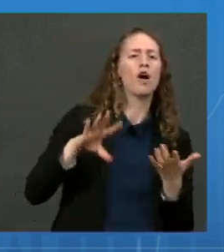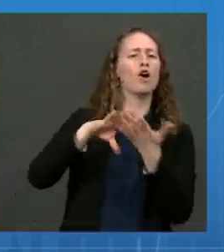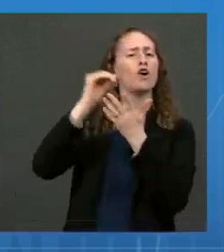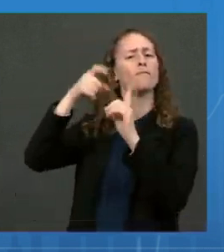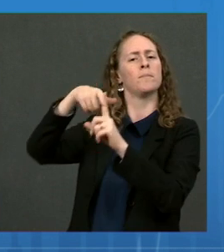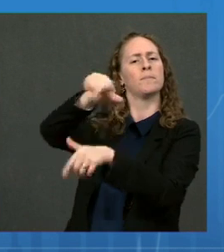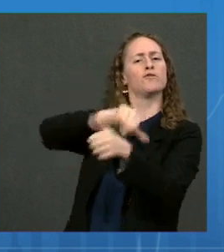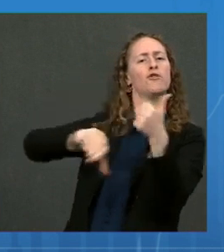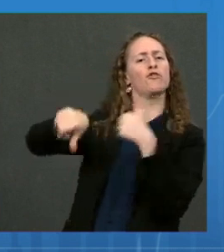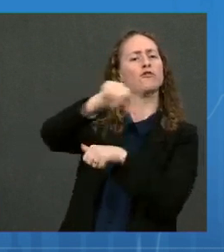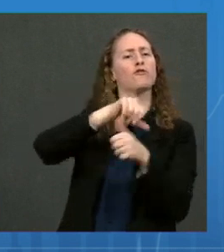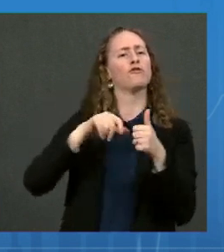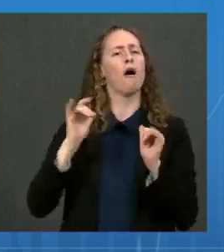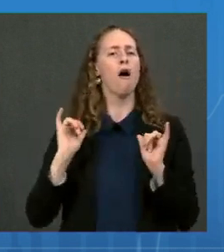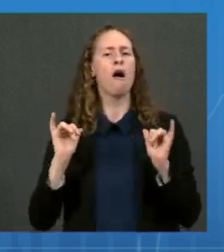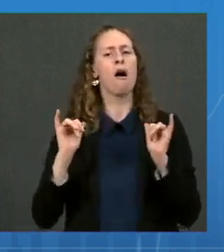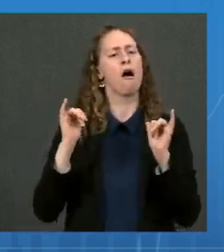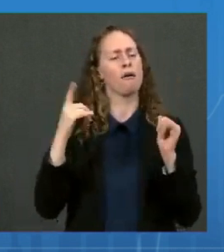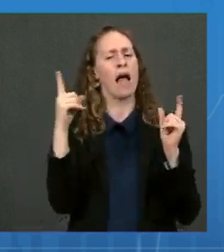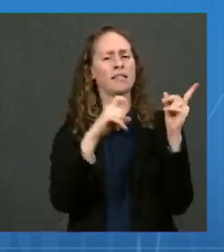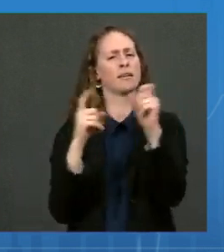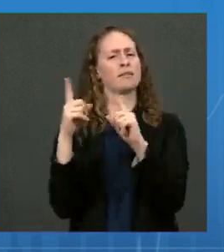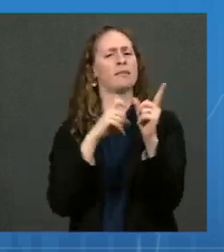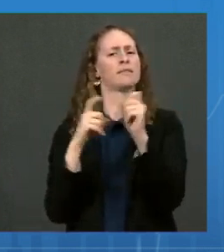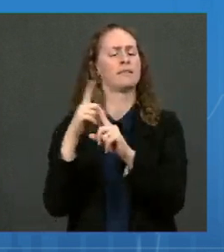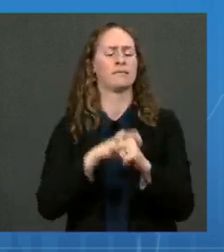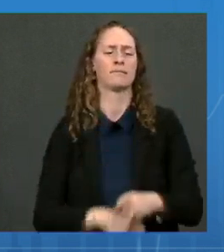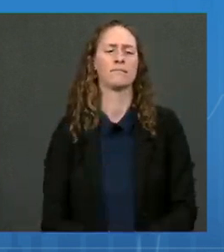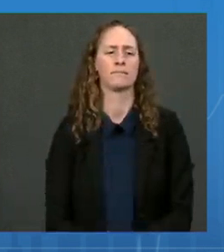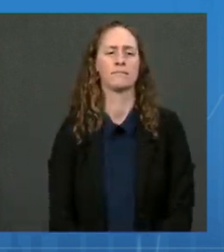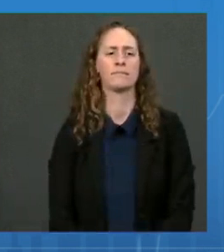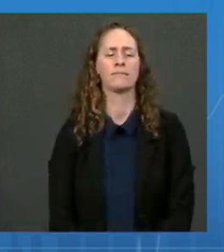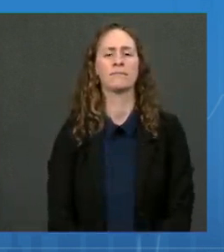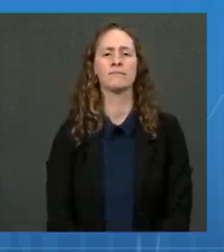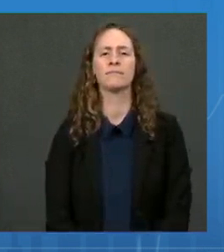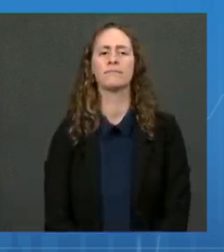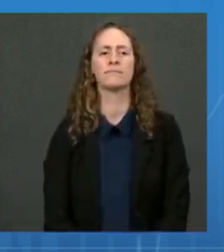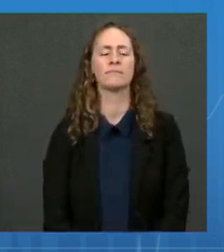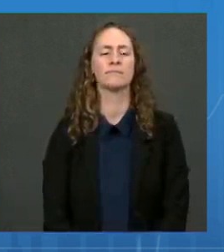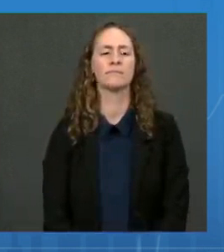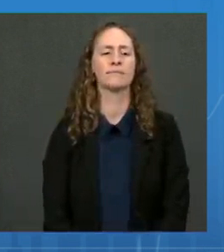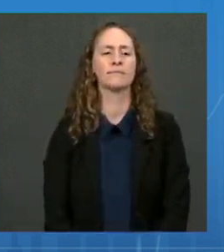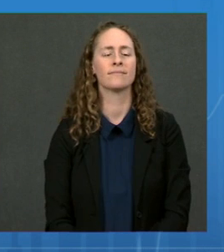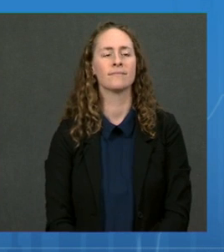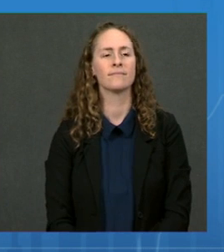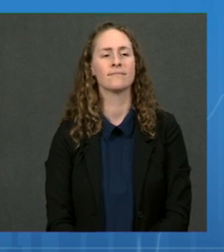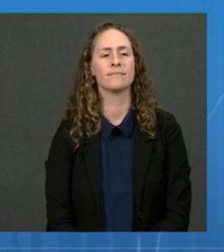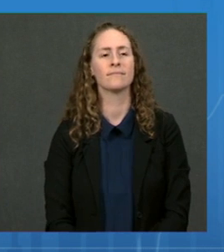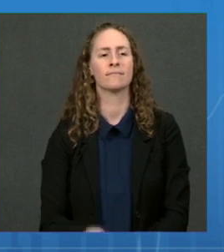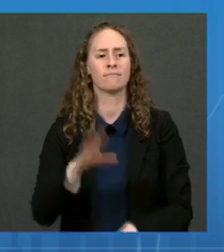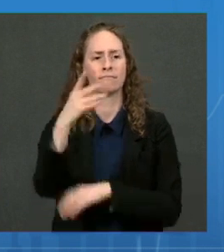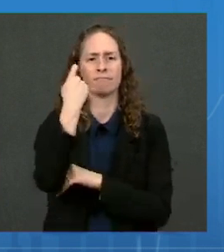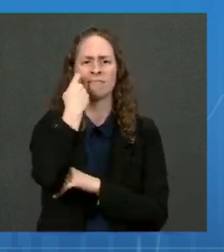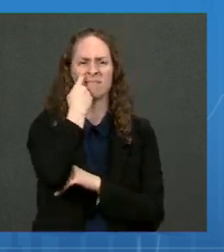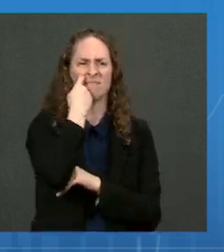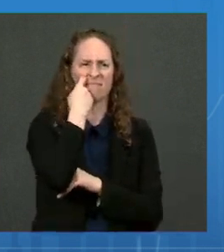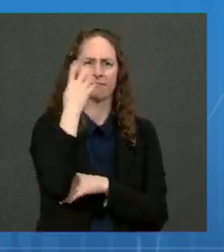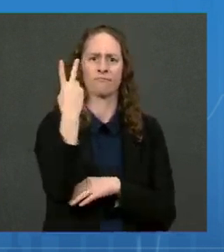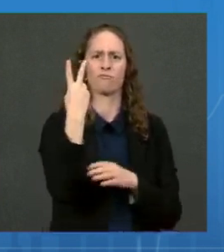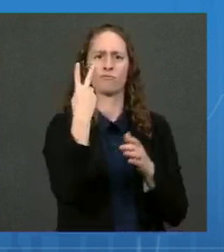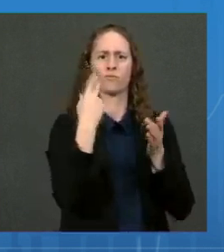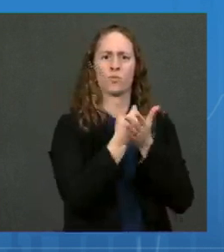teachers and administrators to meet those challenges. Recently, we published two important studies in the